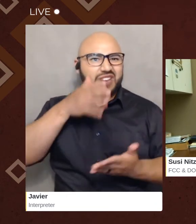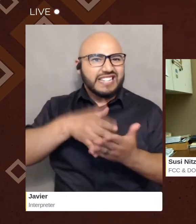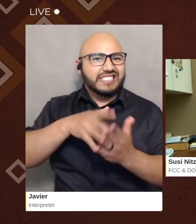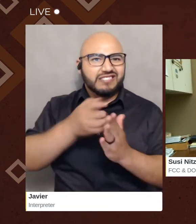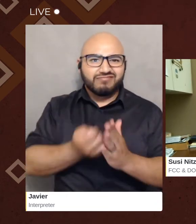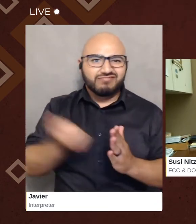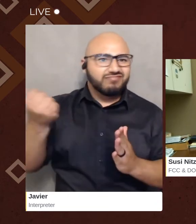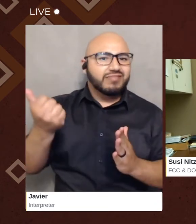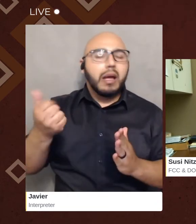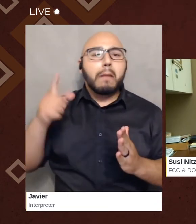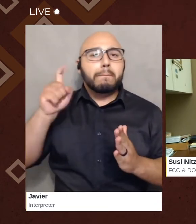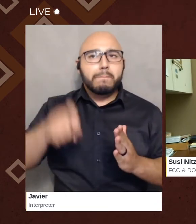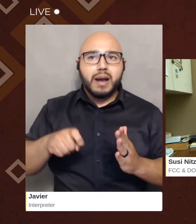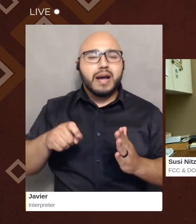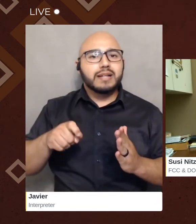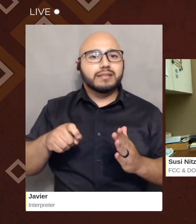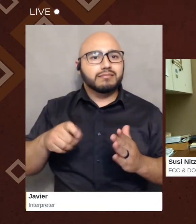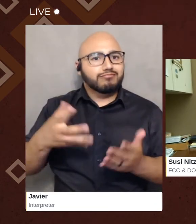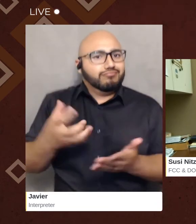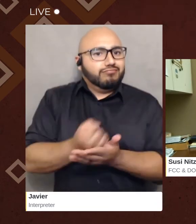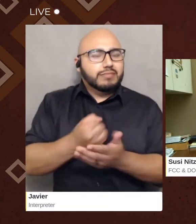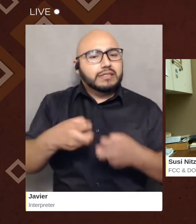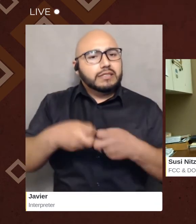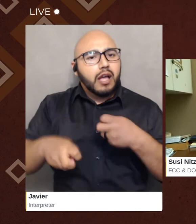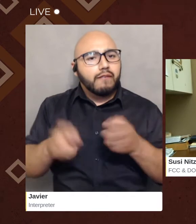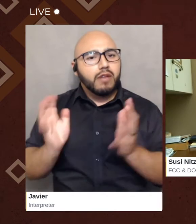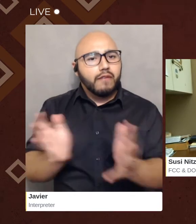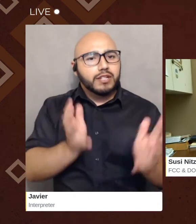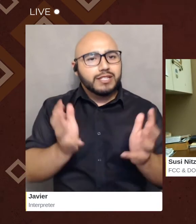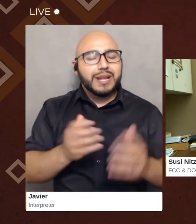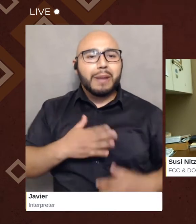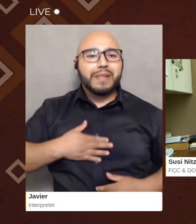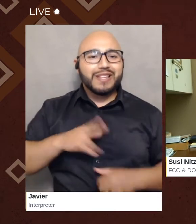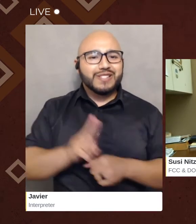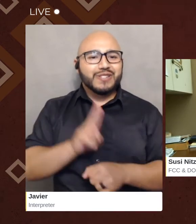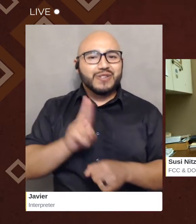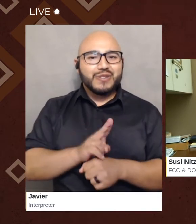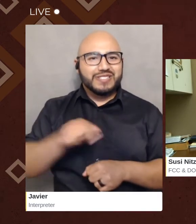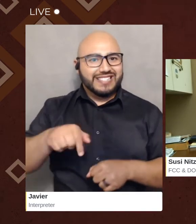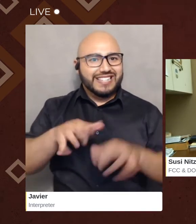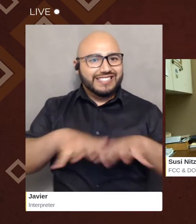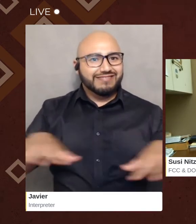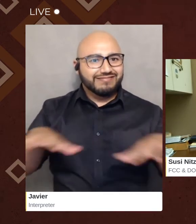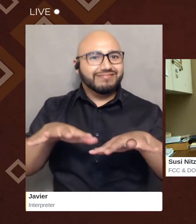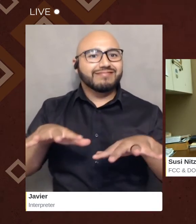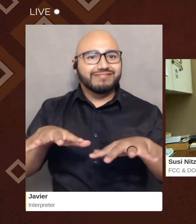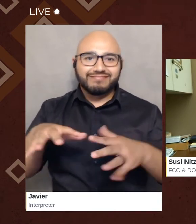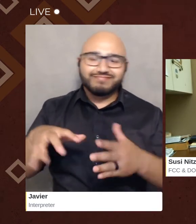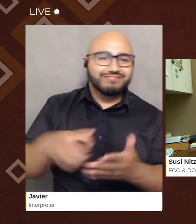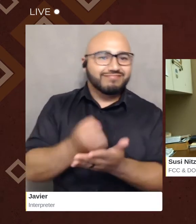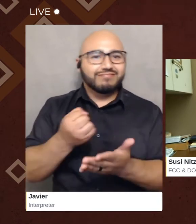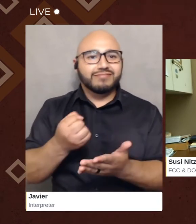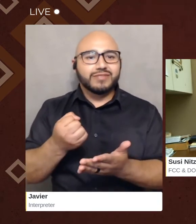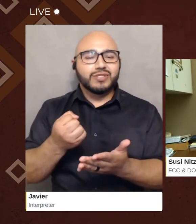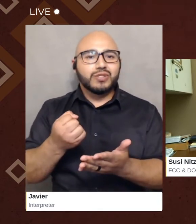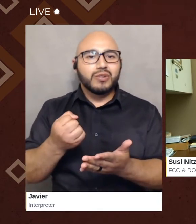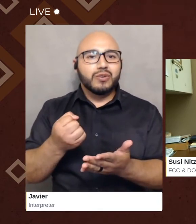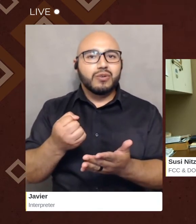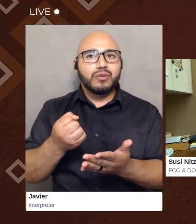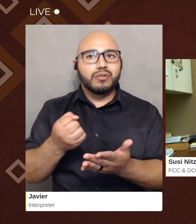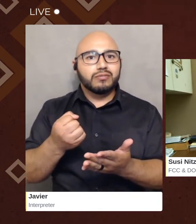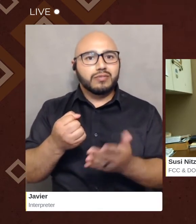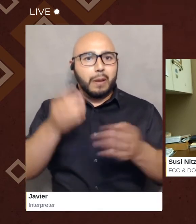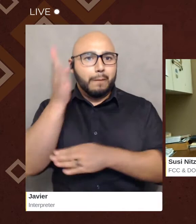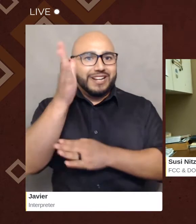start having these difficult conversations. Please use the space also to ask questions of the presenters.